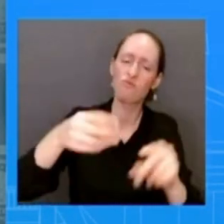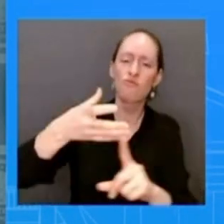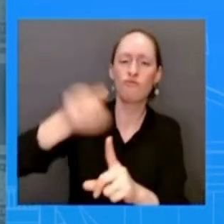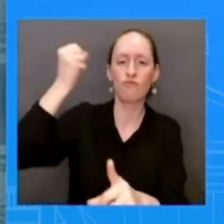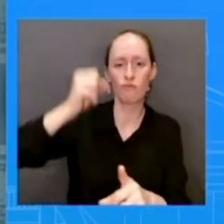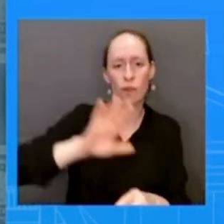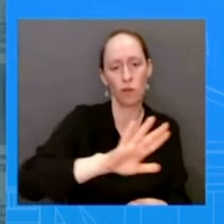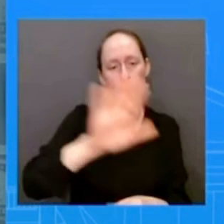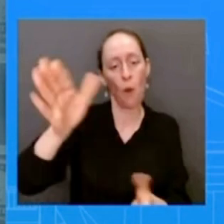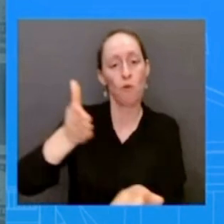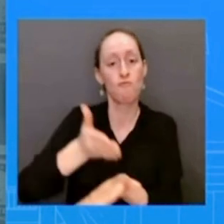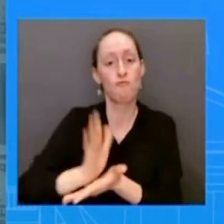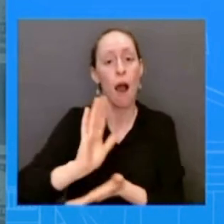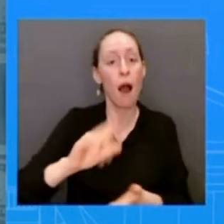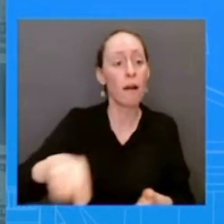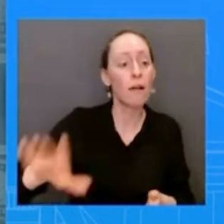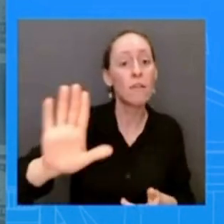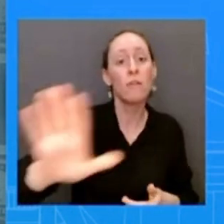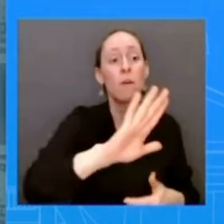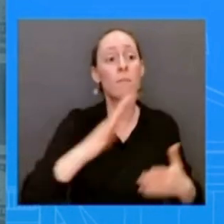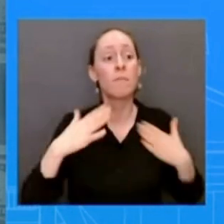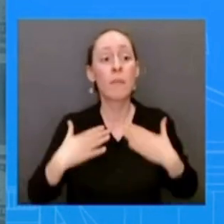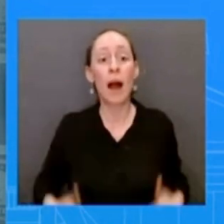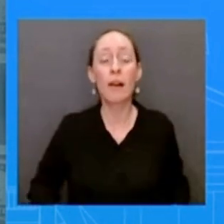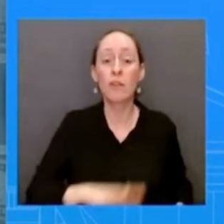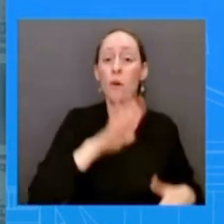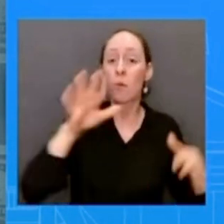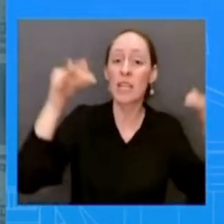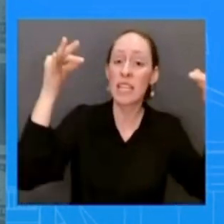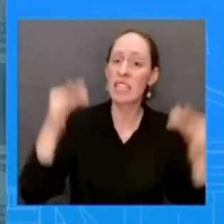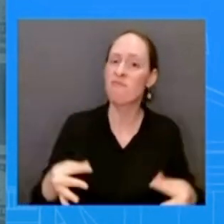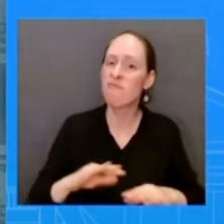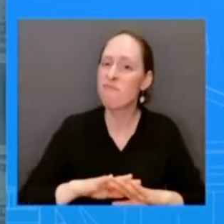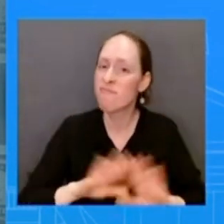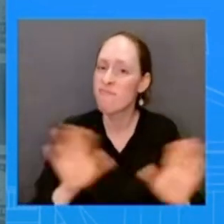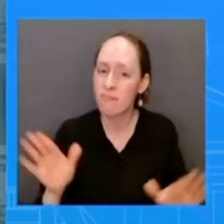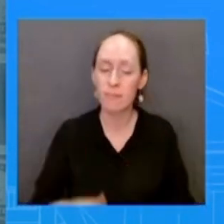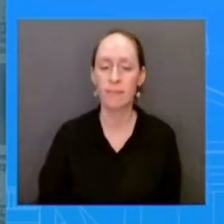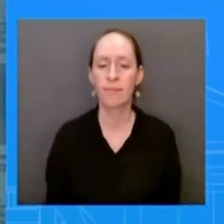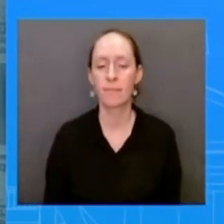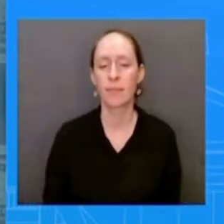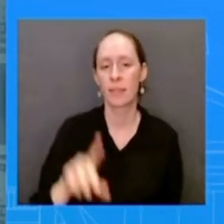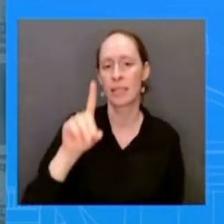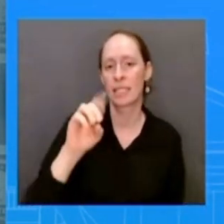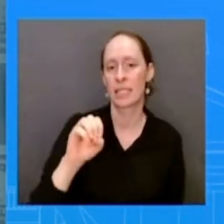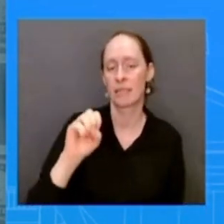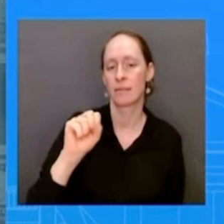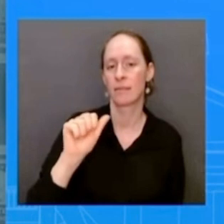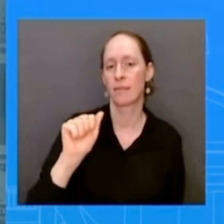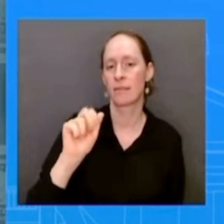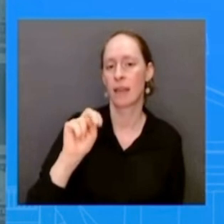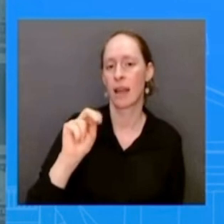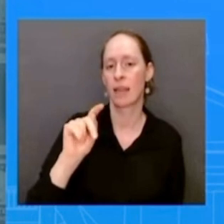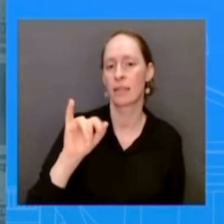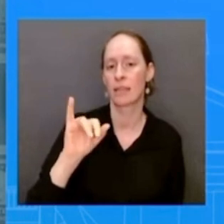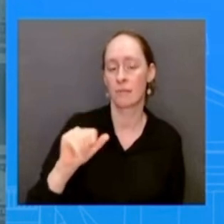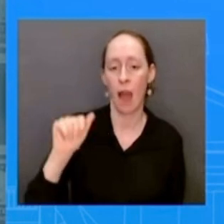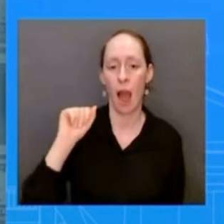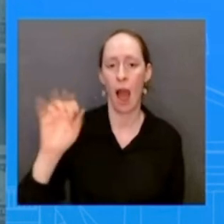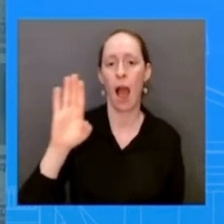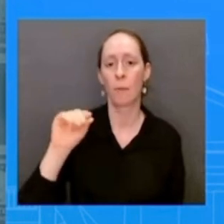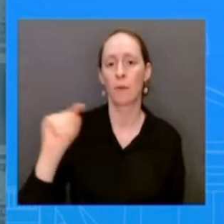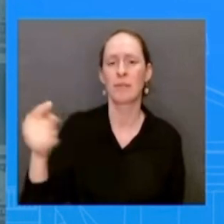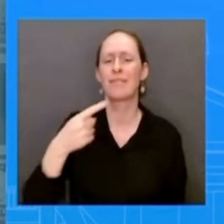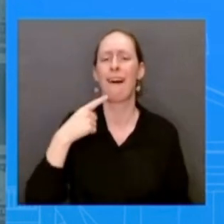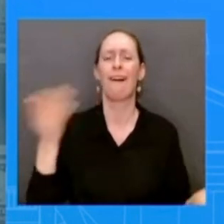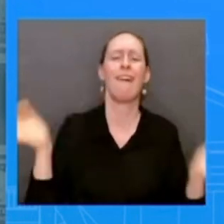governor de santis and abbott espouse quote freedom for all unquote while directly attacking the freedom